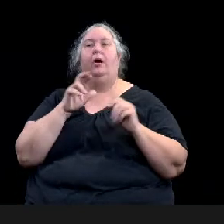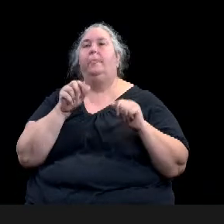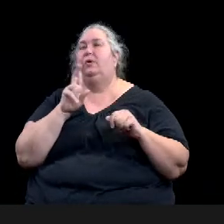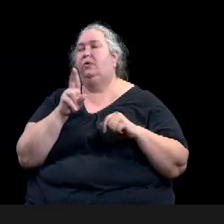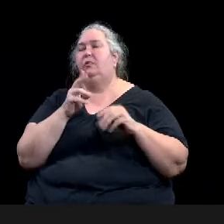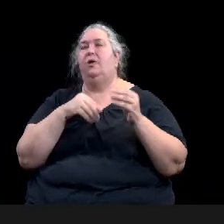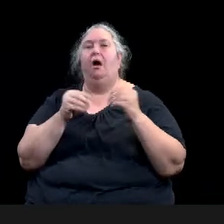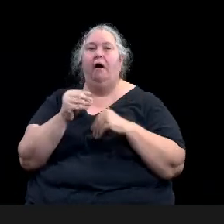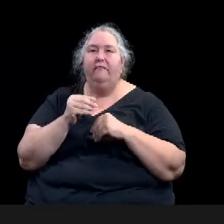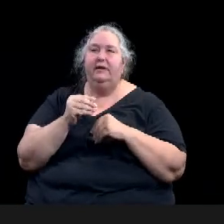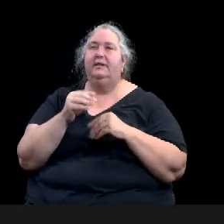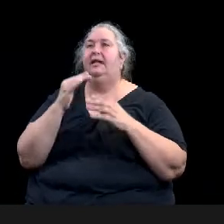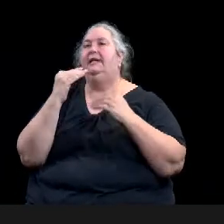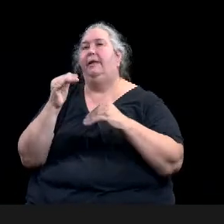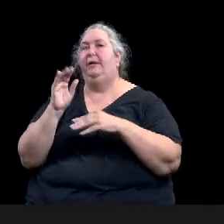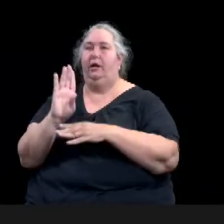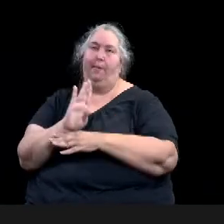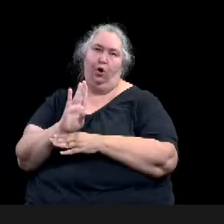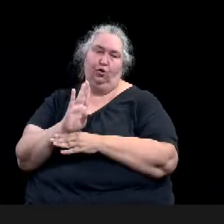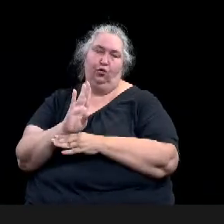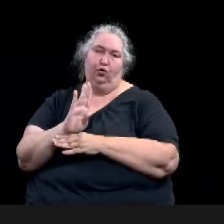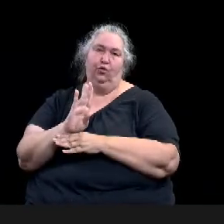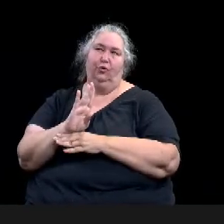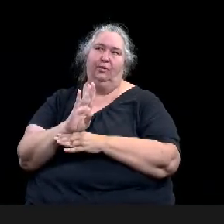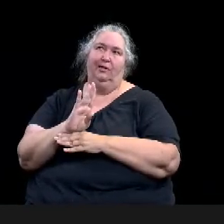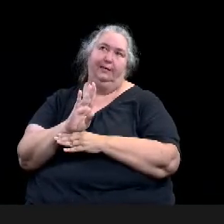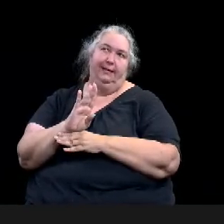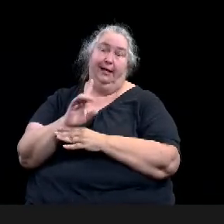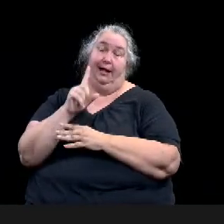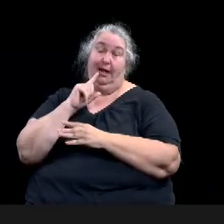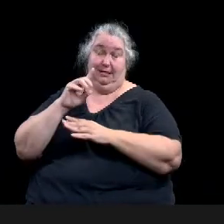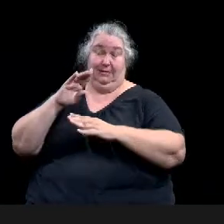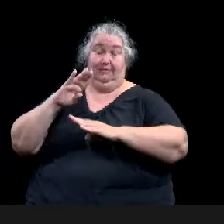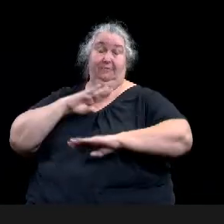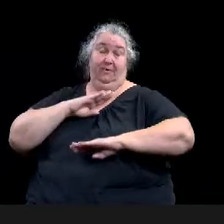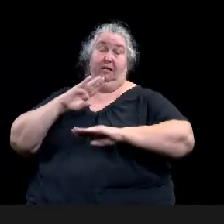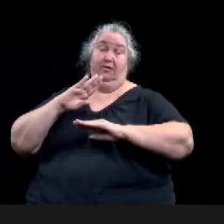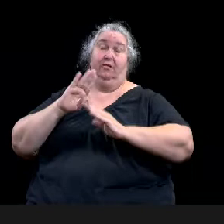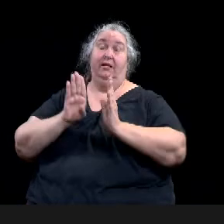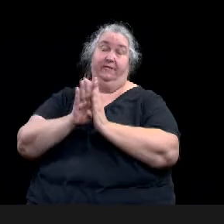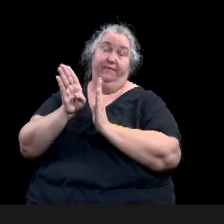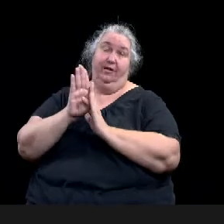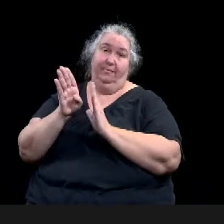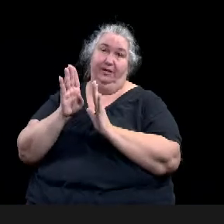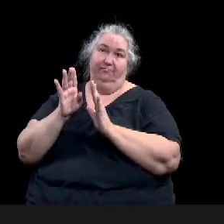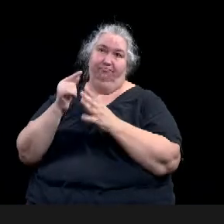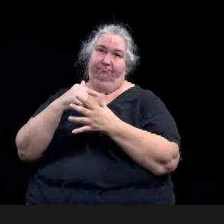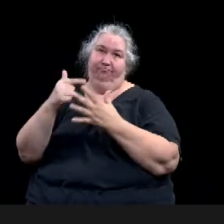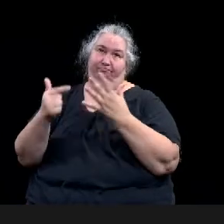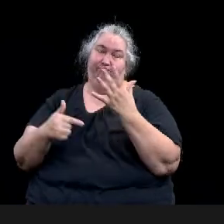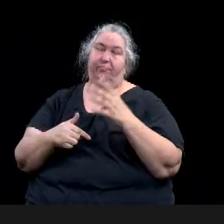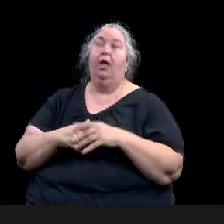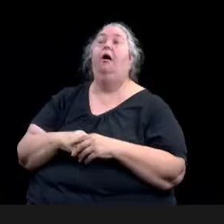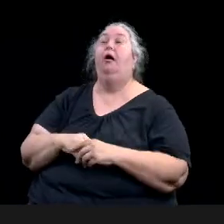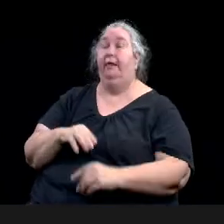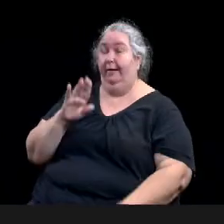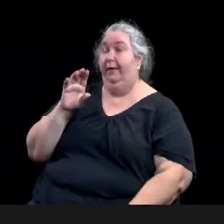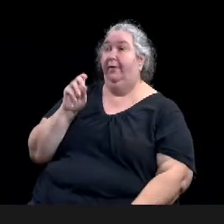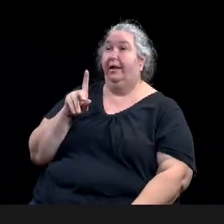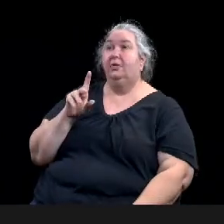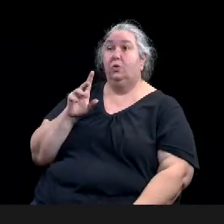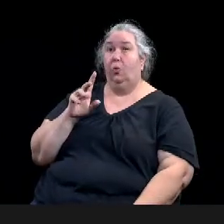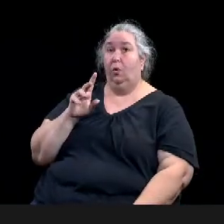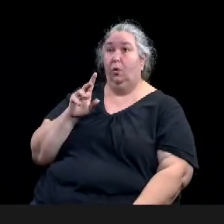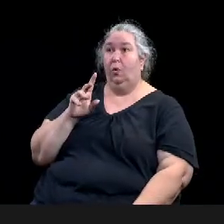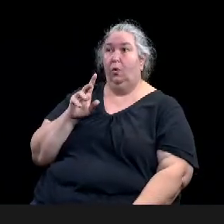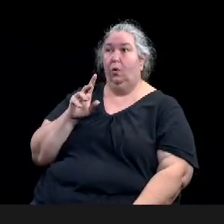Okay. And we, we didn't receive anything from the Austin Avenue Neighborhood Association. No, ma'am. No response.